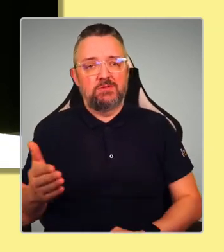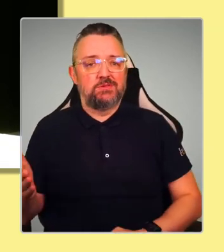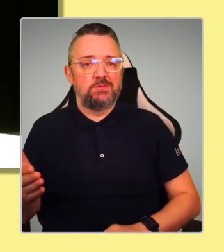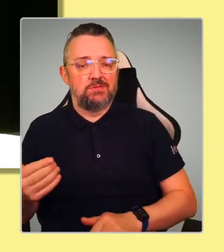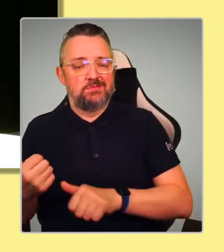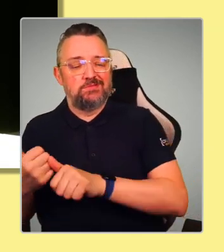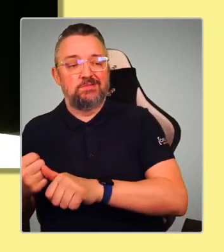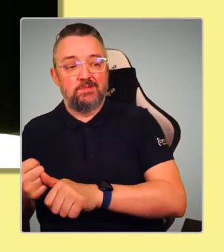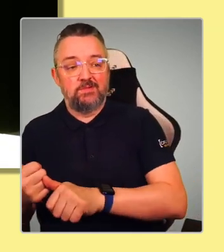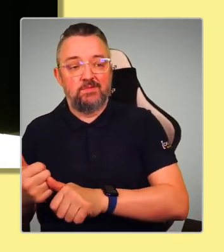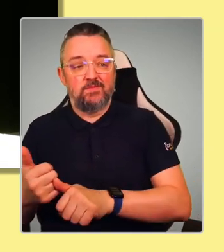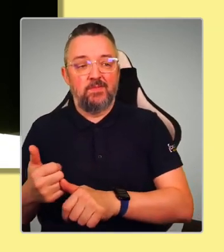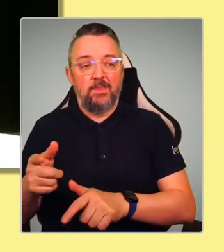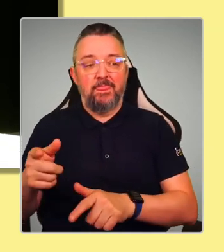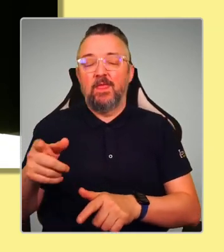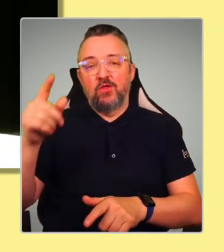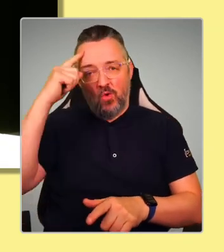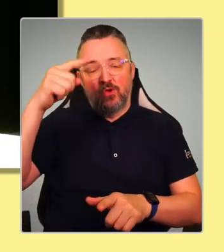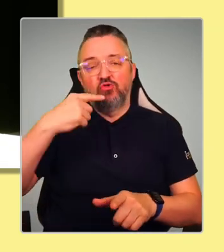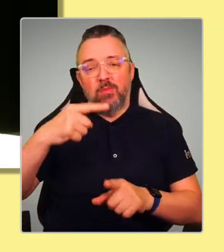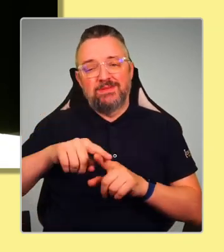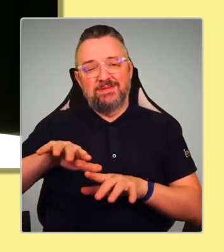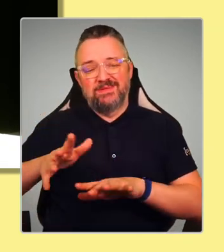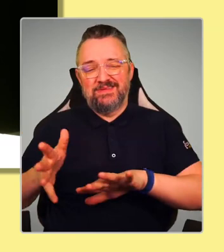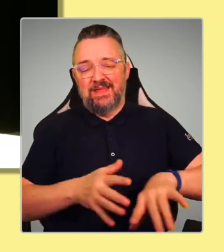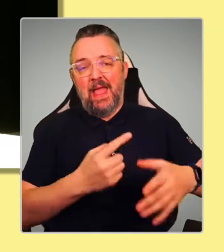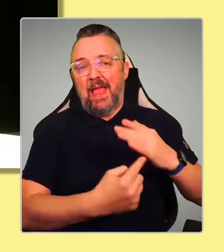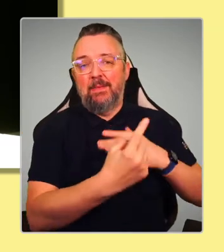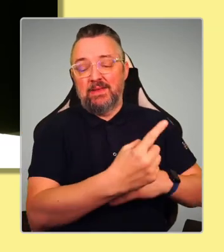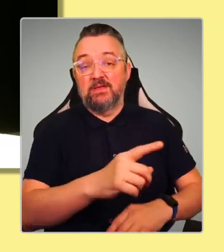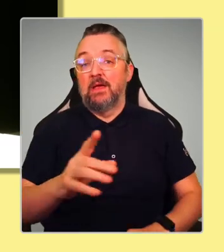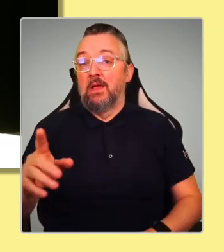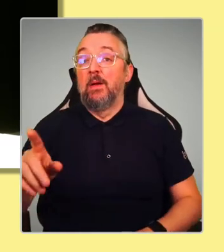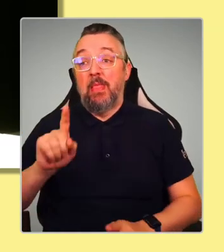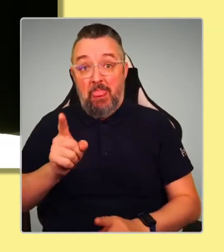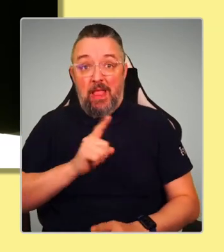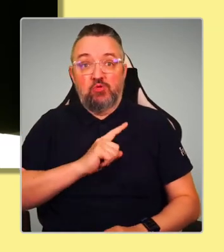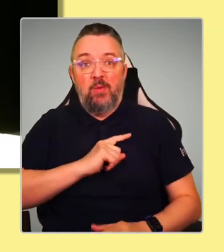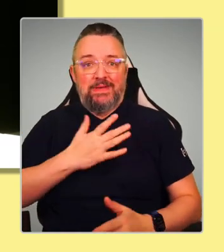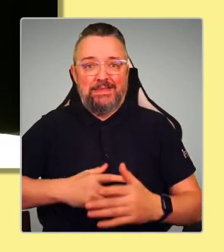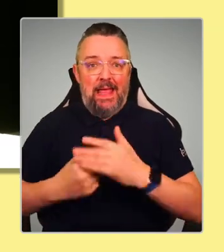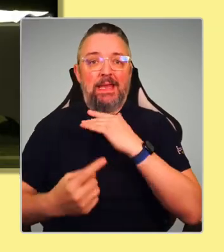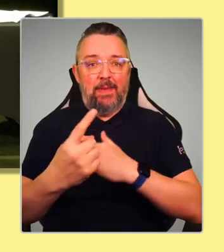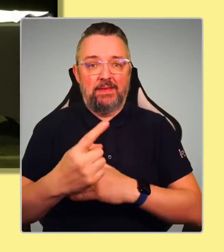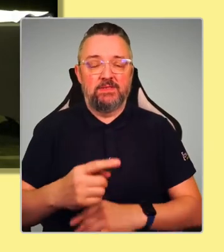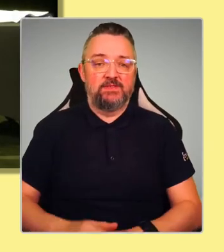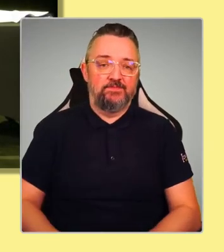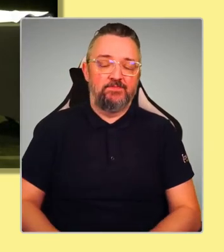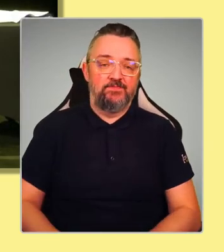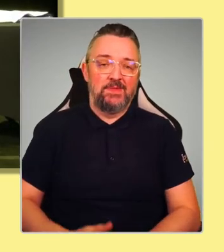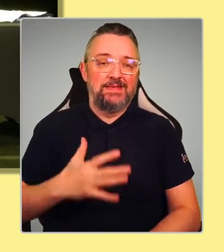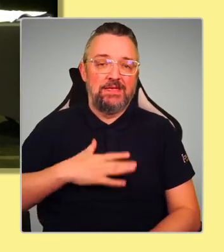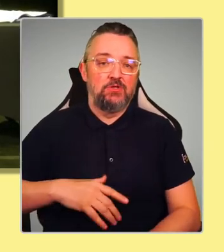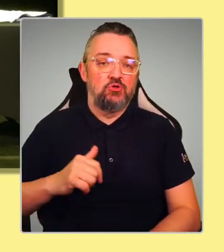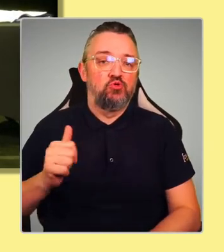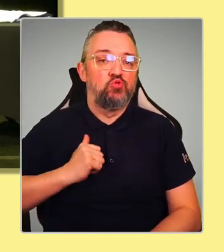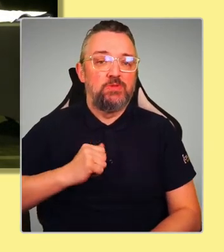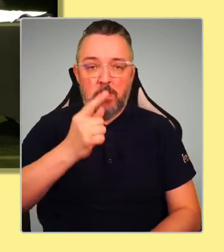disregard independence, but I'm telling you now, that's why we need our independence, and we need it as soon as possible. Okay, thank you.